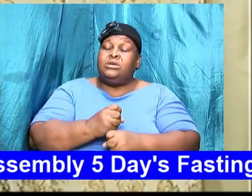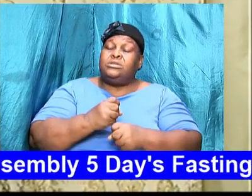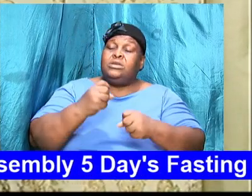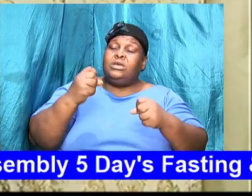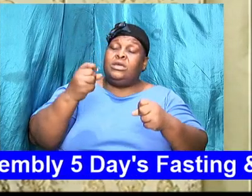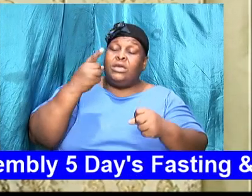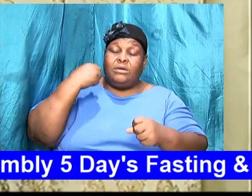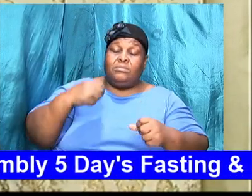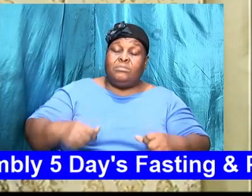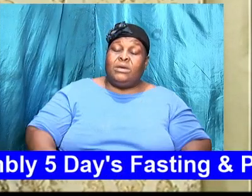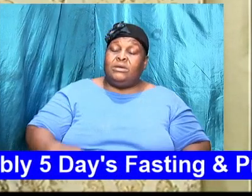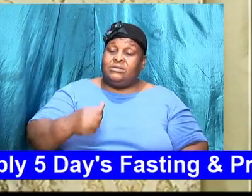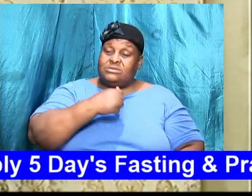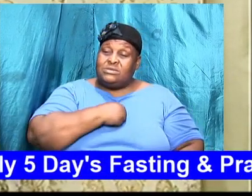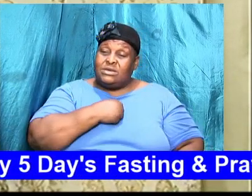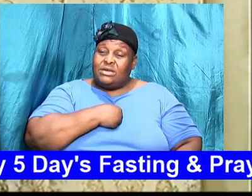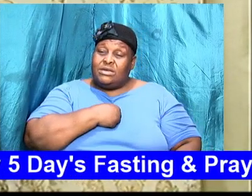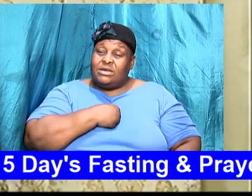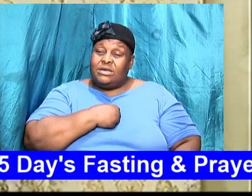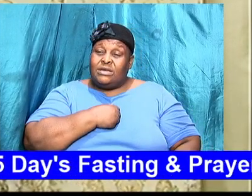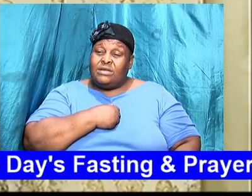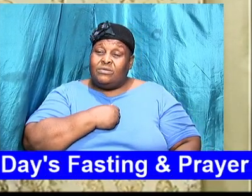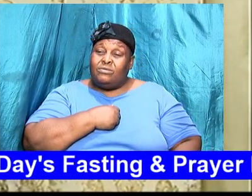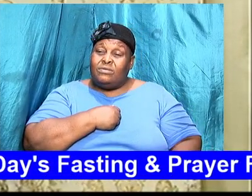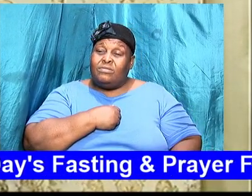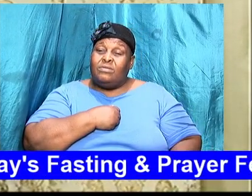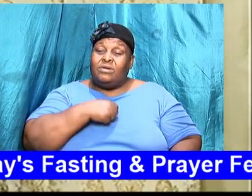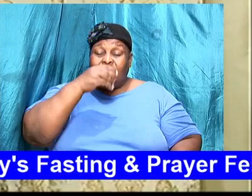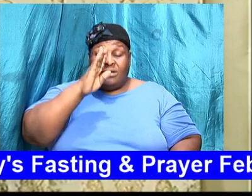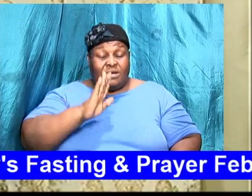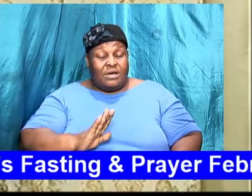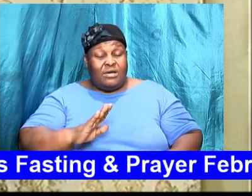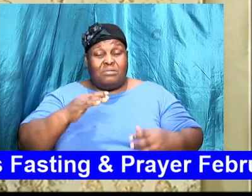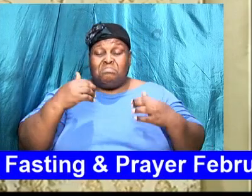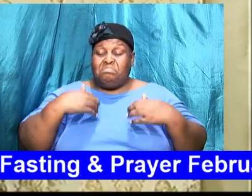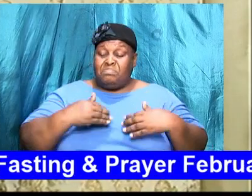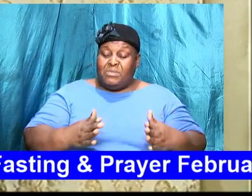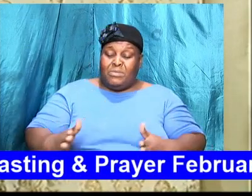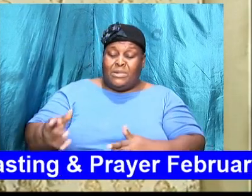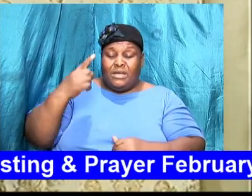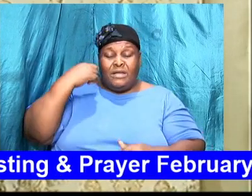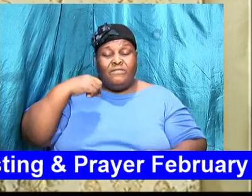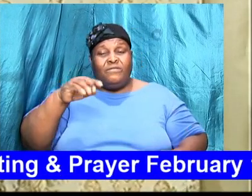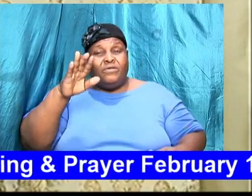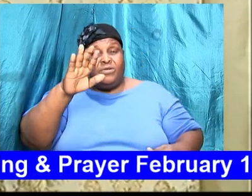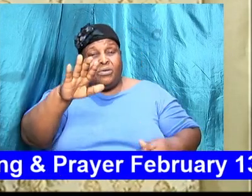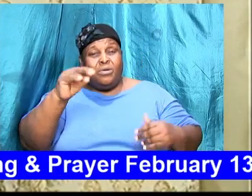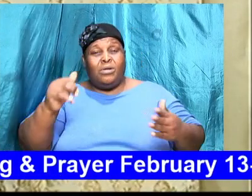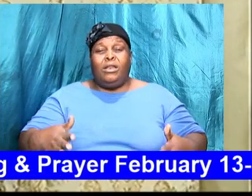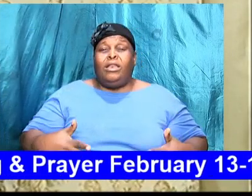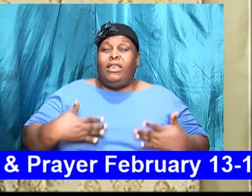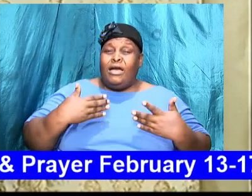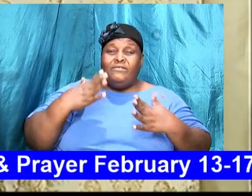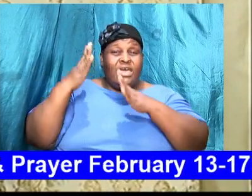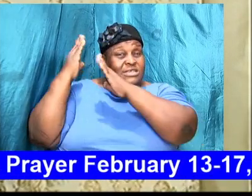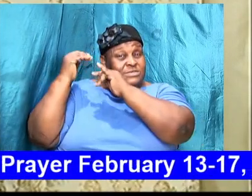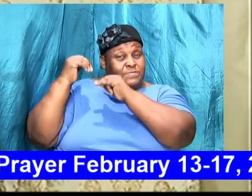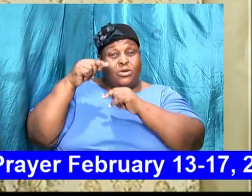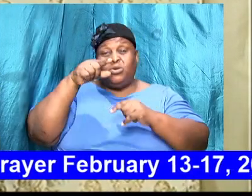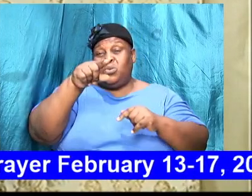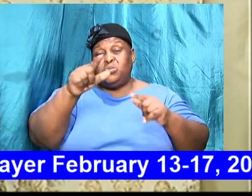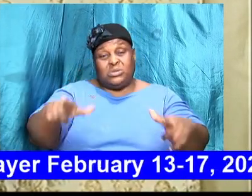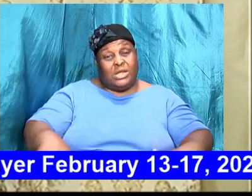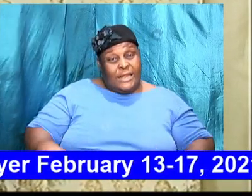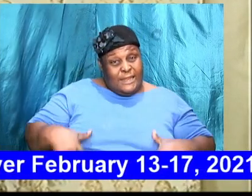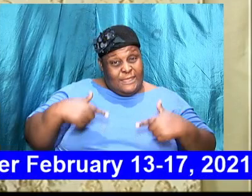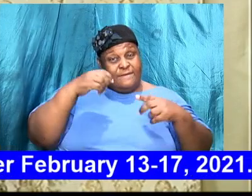it is a sin. God has a plan for your life. He expects you to walk within this plan. And any time you take